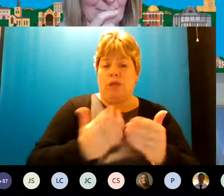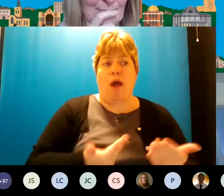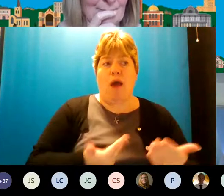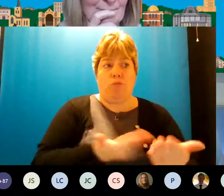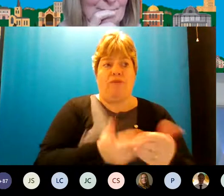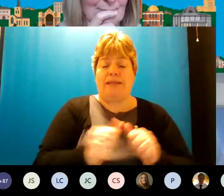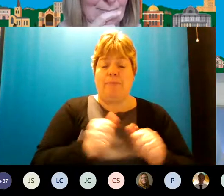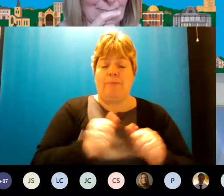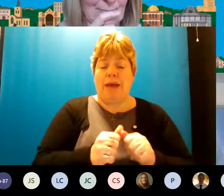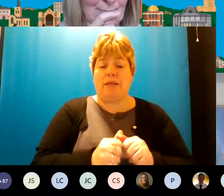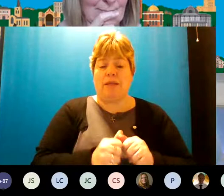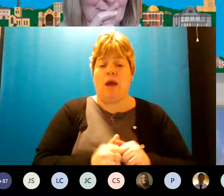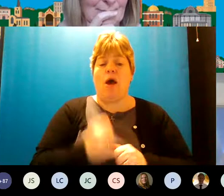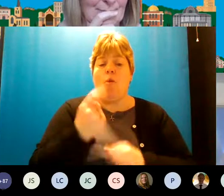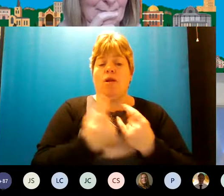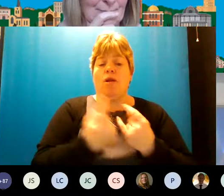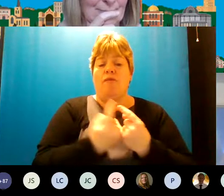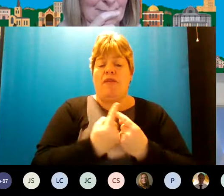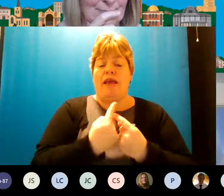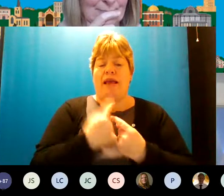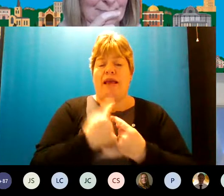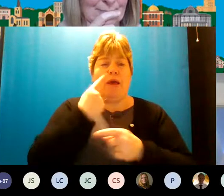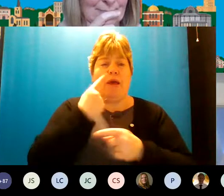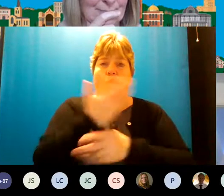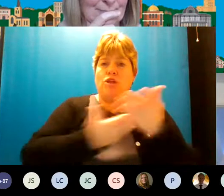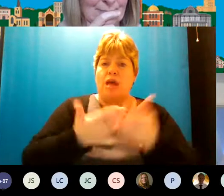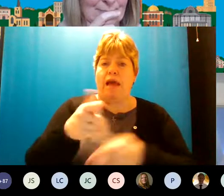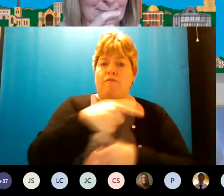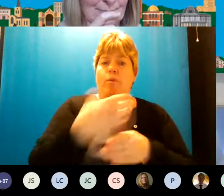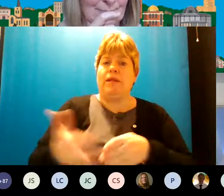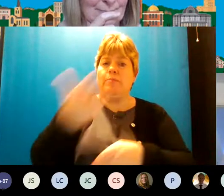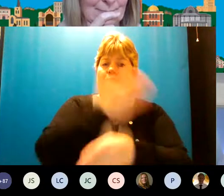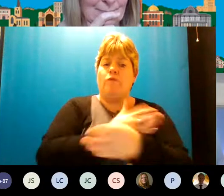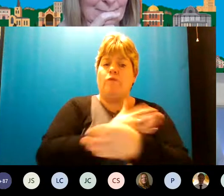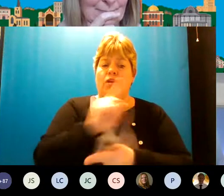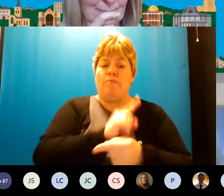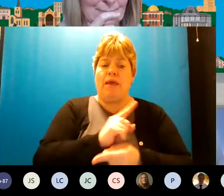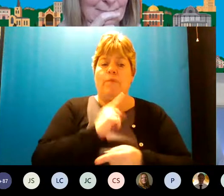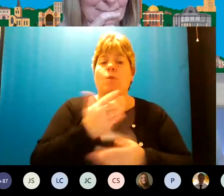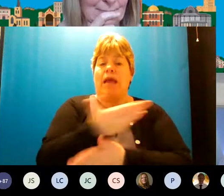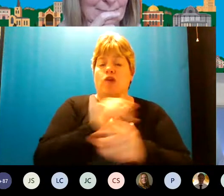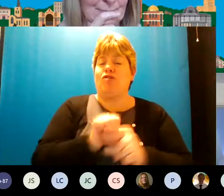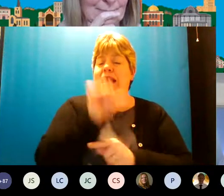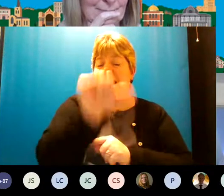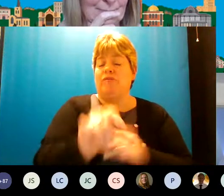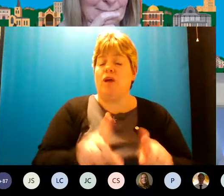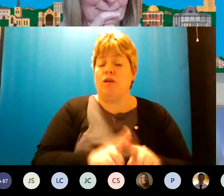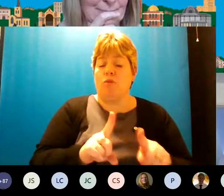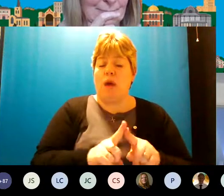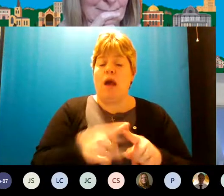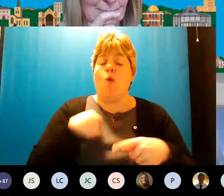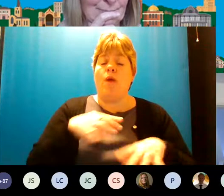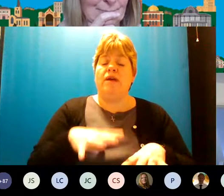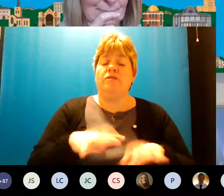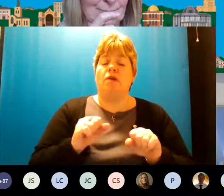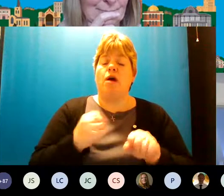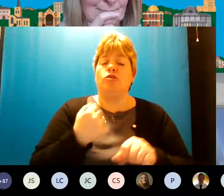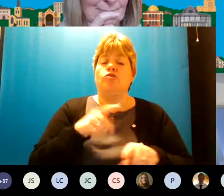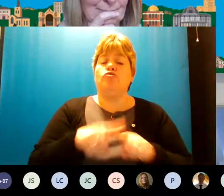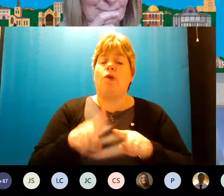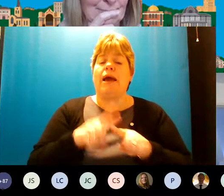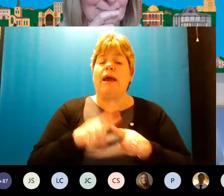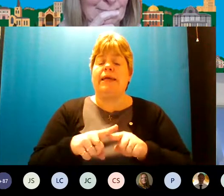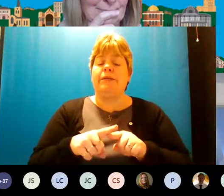and one of the things that i think is shared with everybody before this meeting but we can also share after is we've started trying to